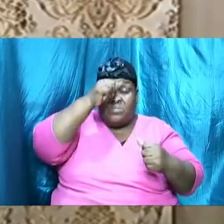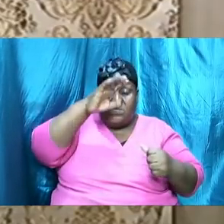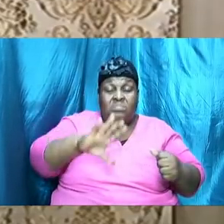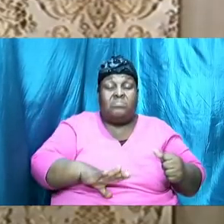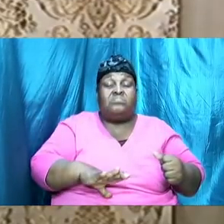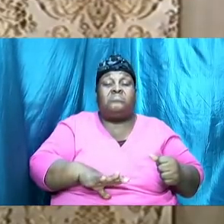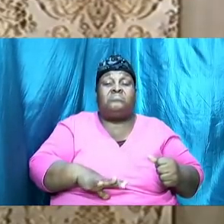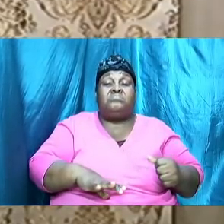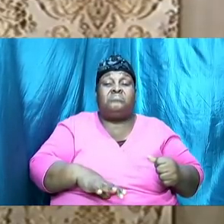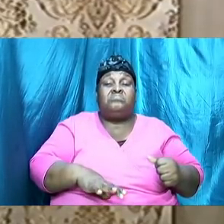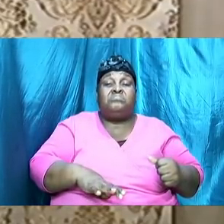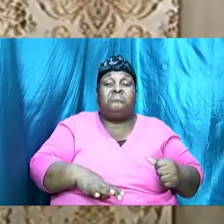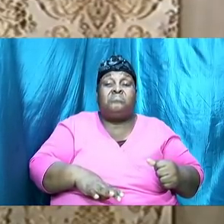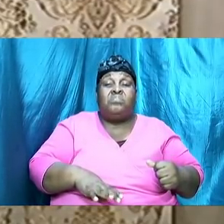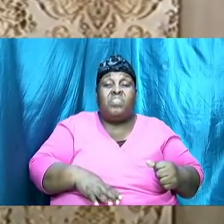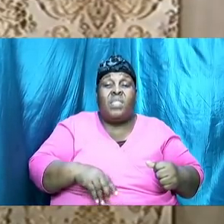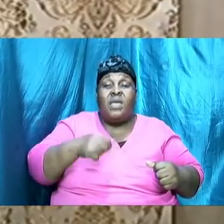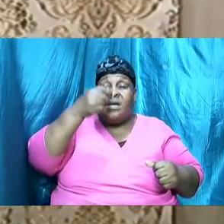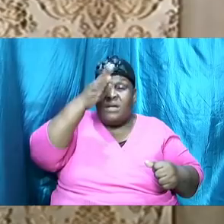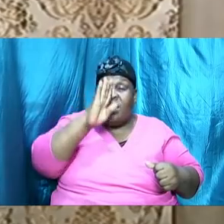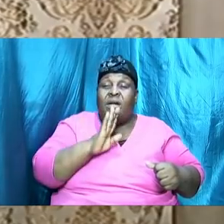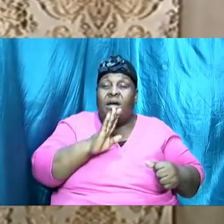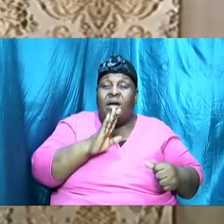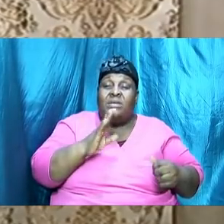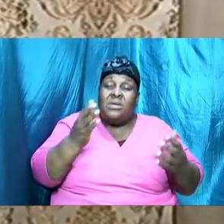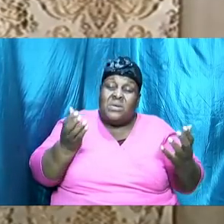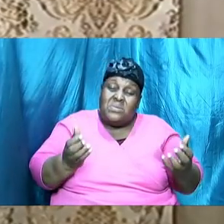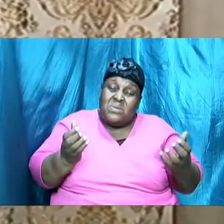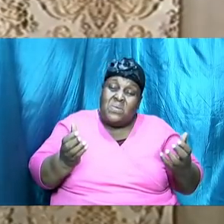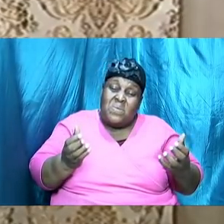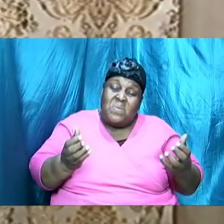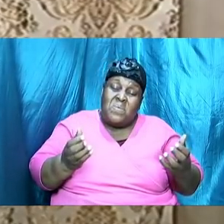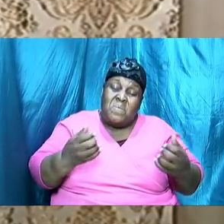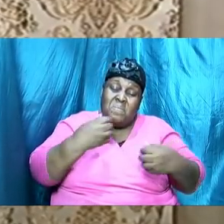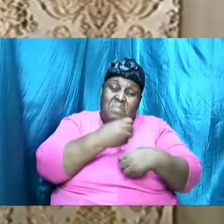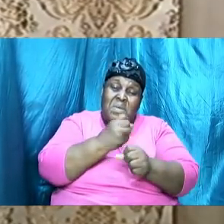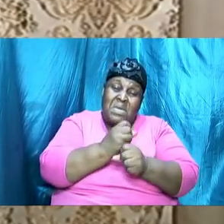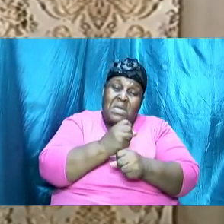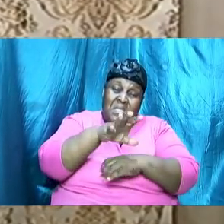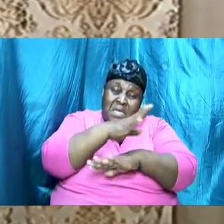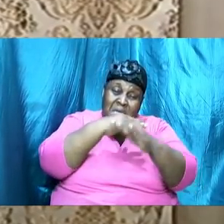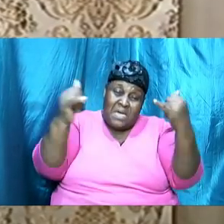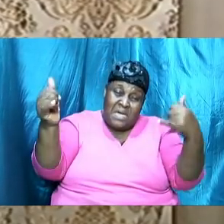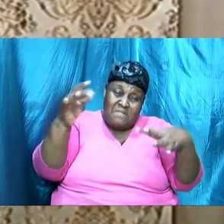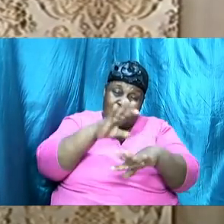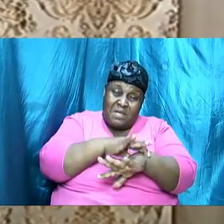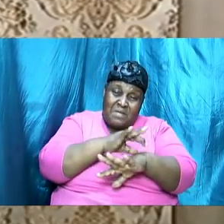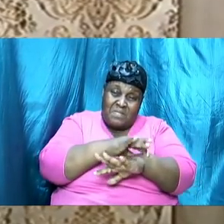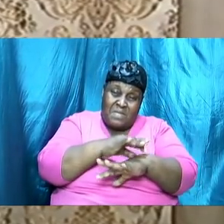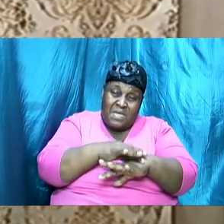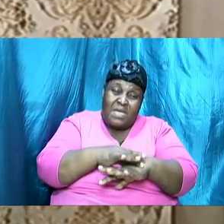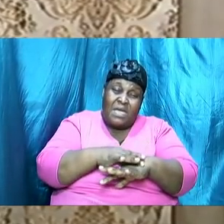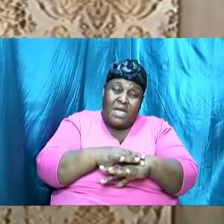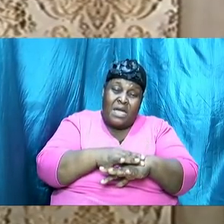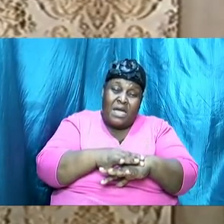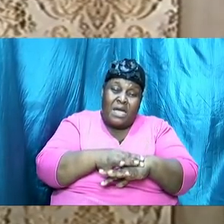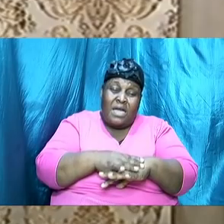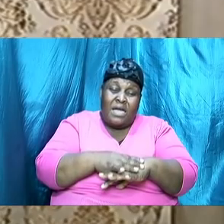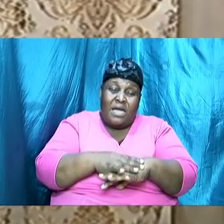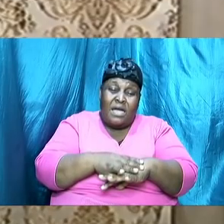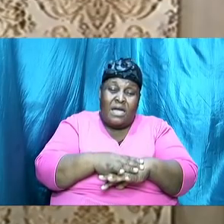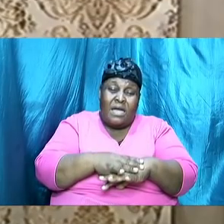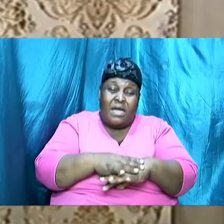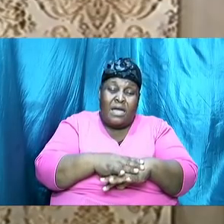and he now set the earth and when he made the earth and set everything up and